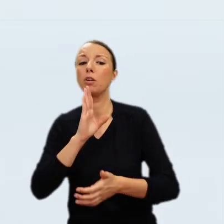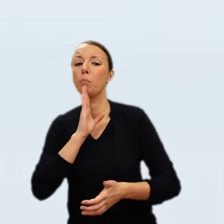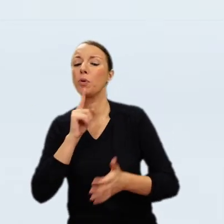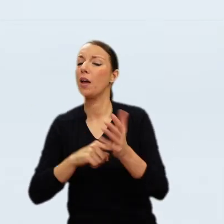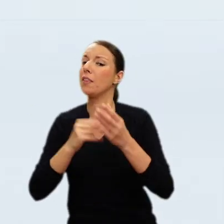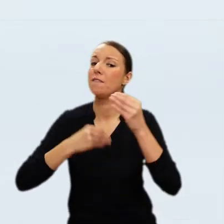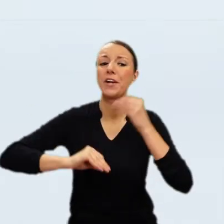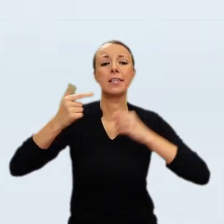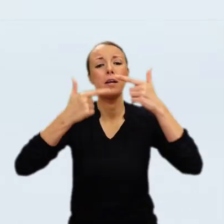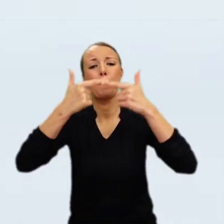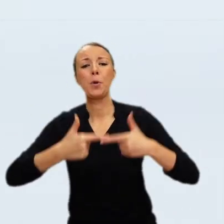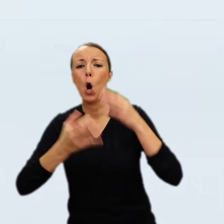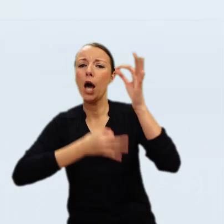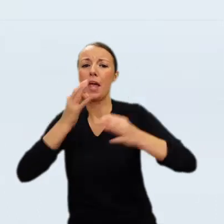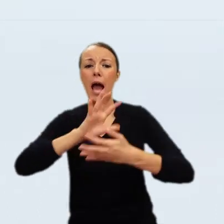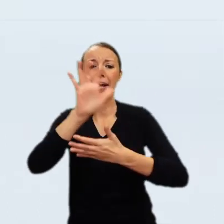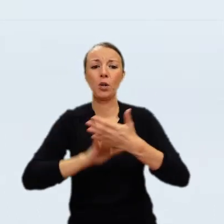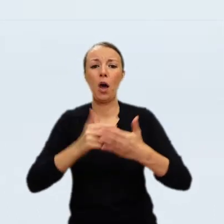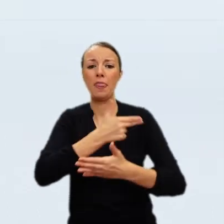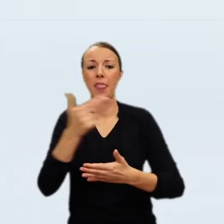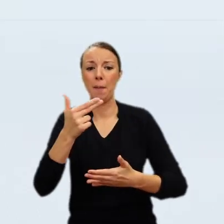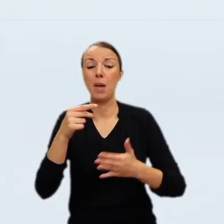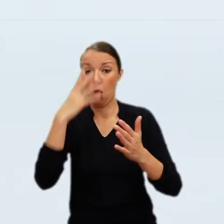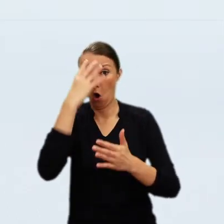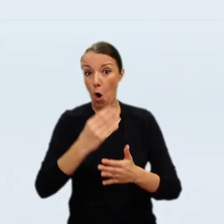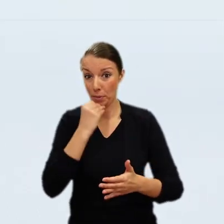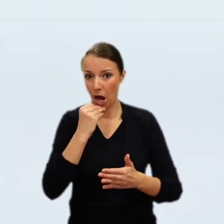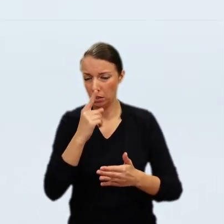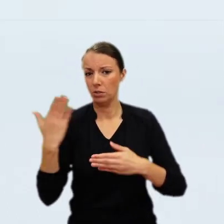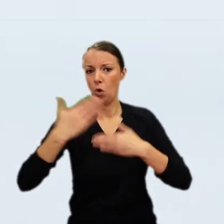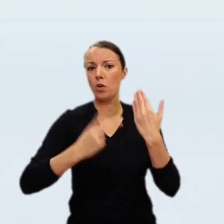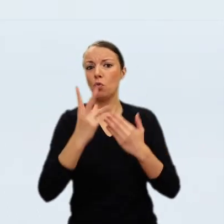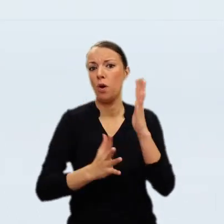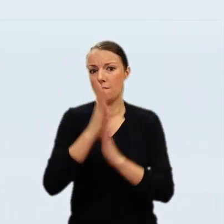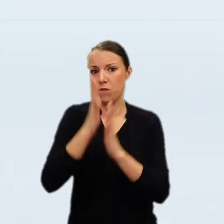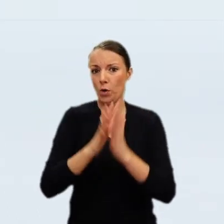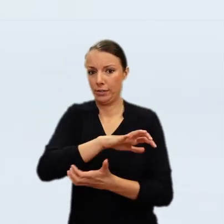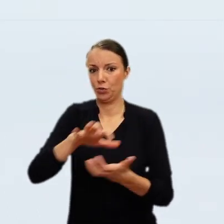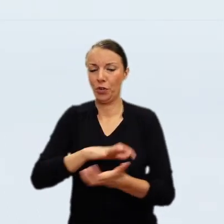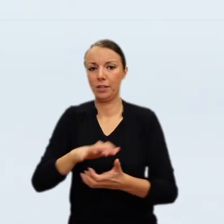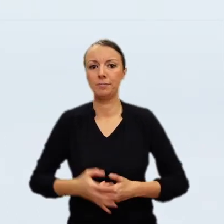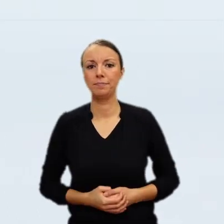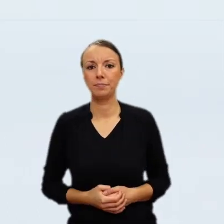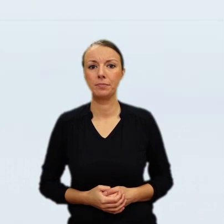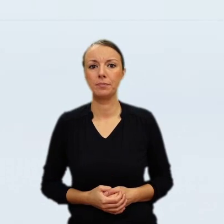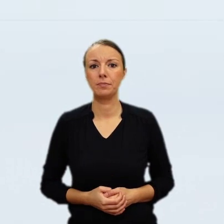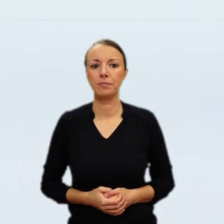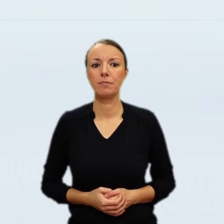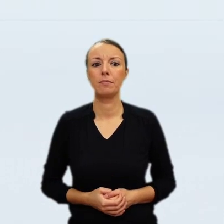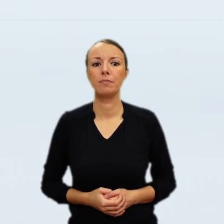devoted their careers to depictions of horsemen in Polish countryside representing the heroism of a vanished kingdom.